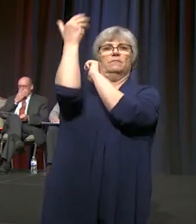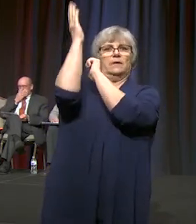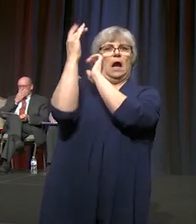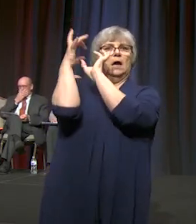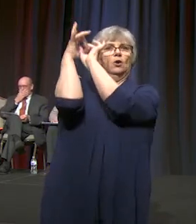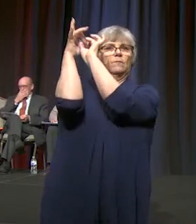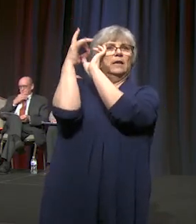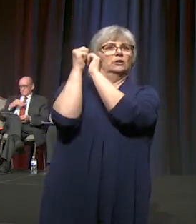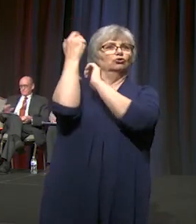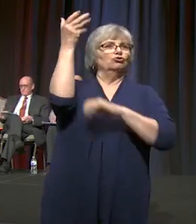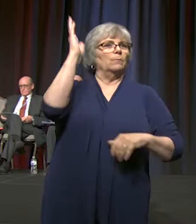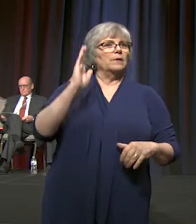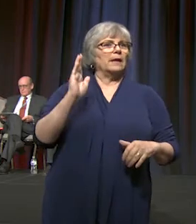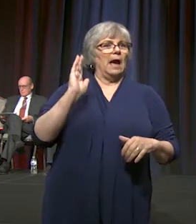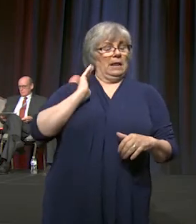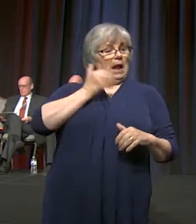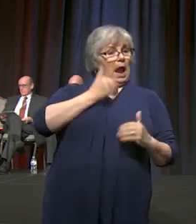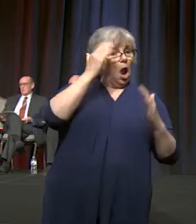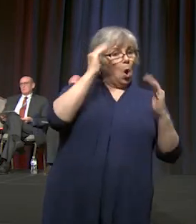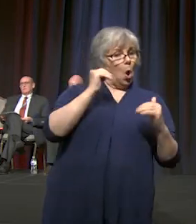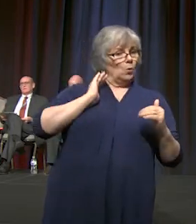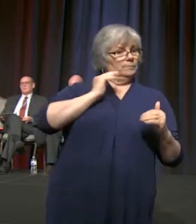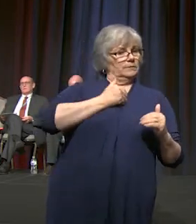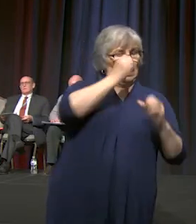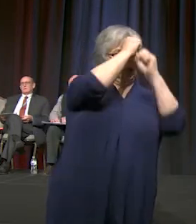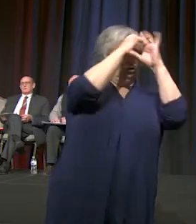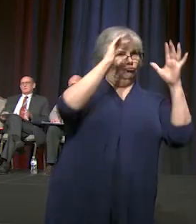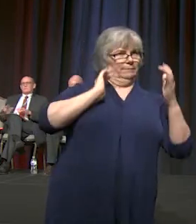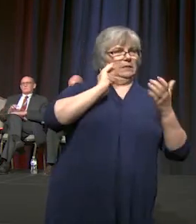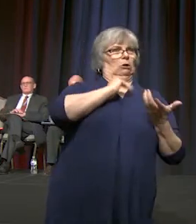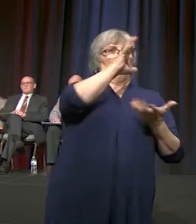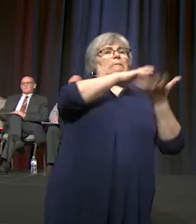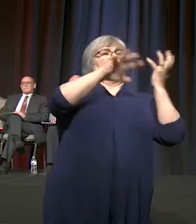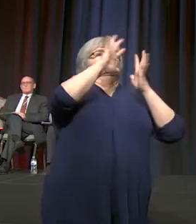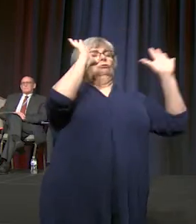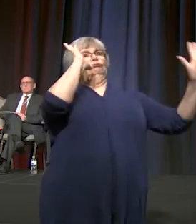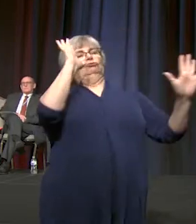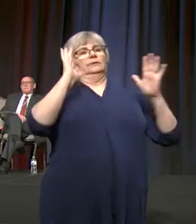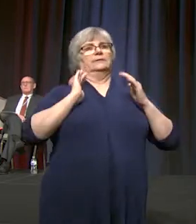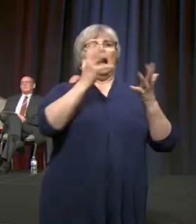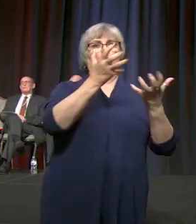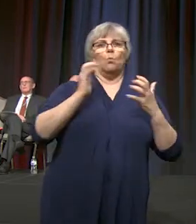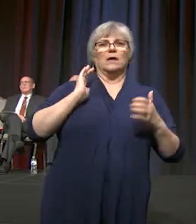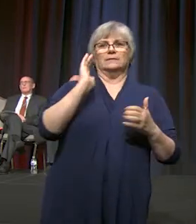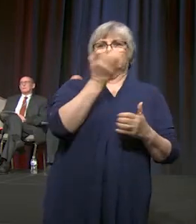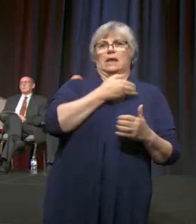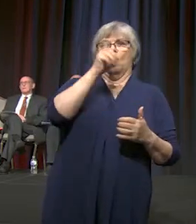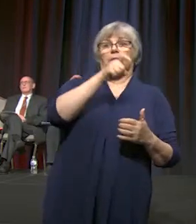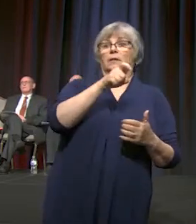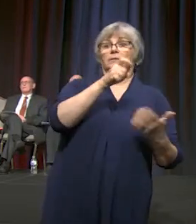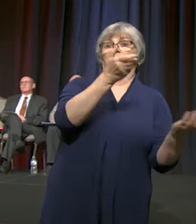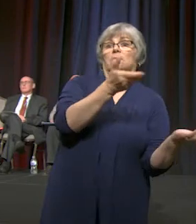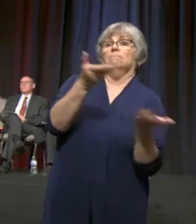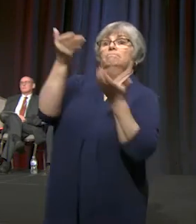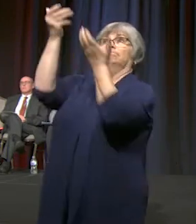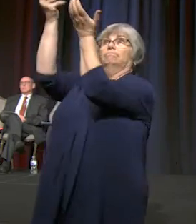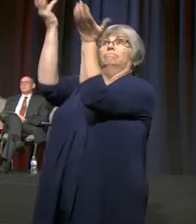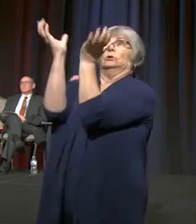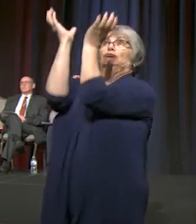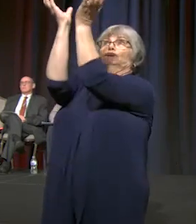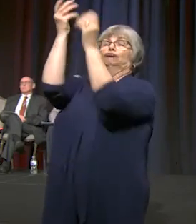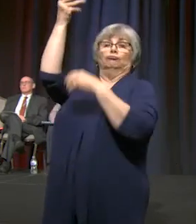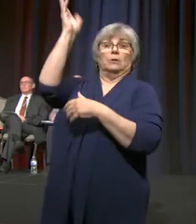our hopes, our dreams, our confusions, our wants and needs to God in prayer, and listening